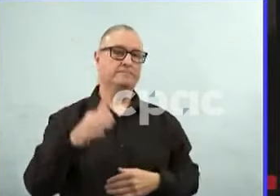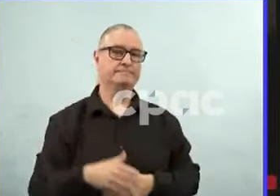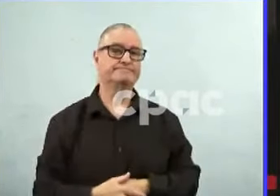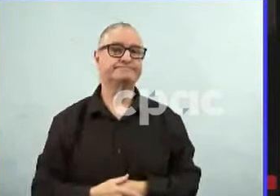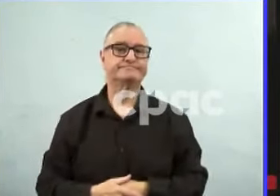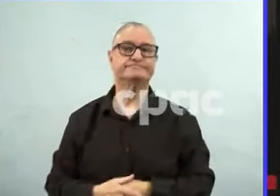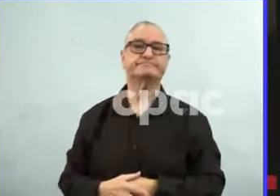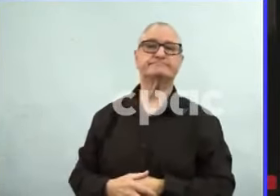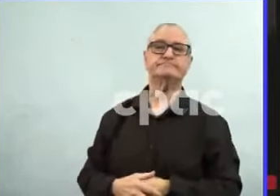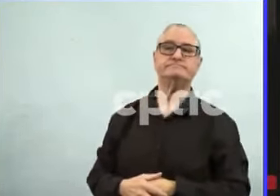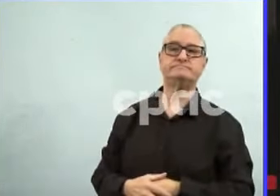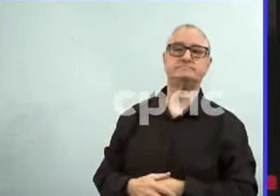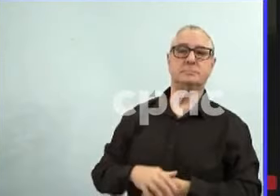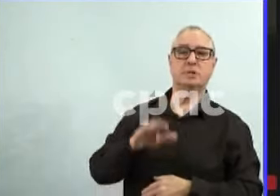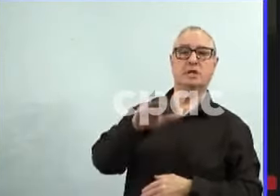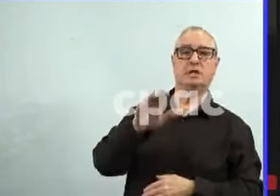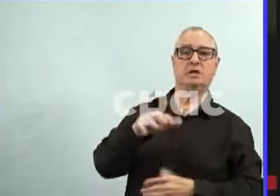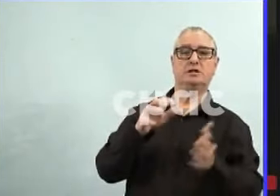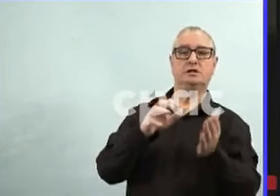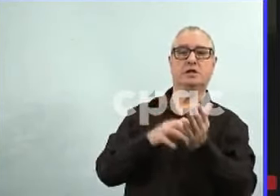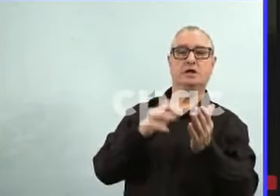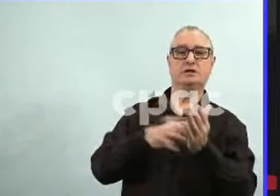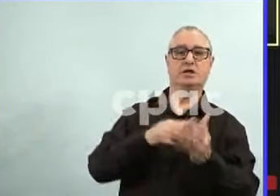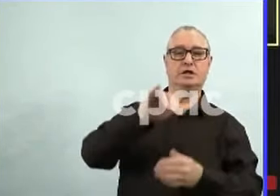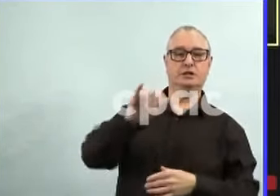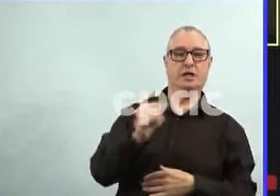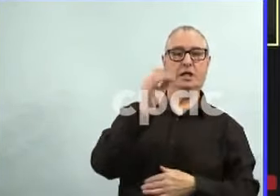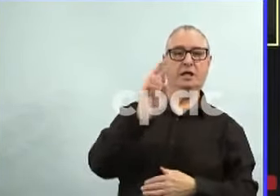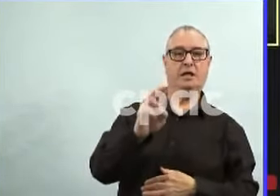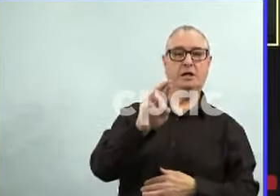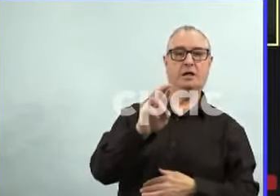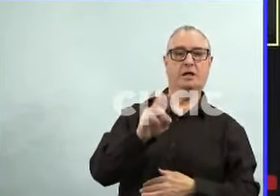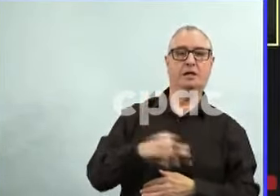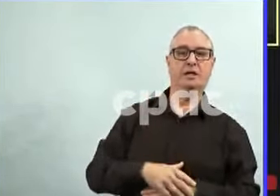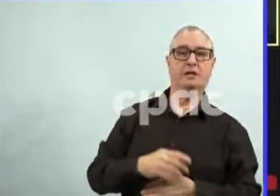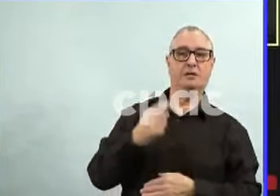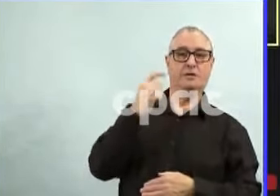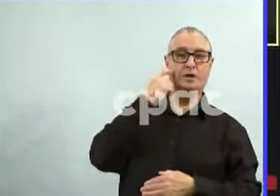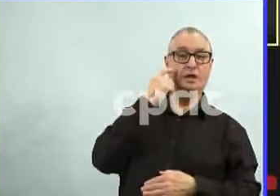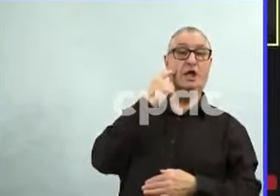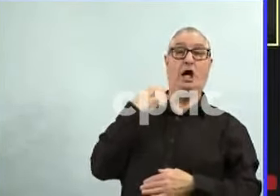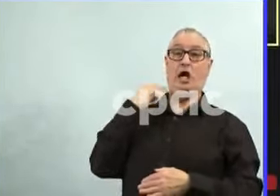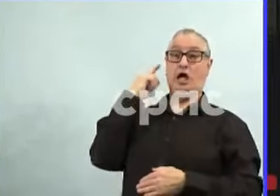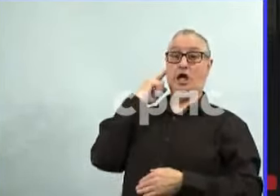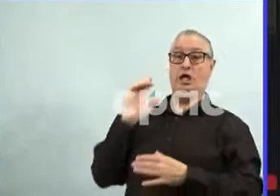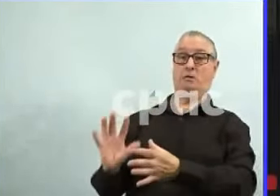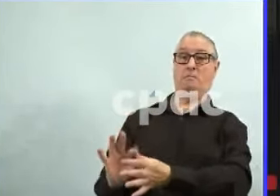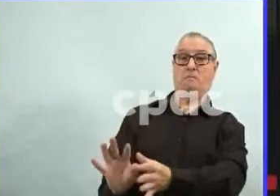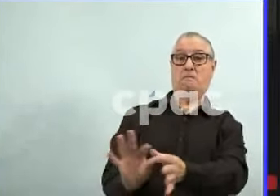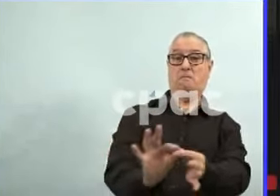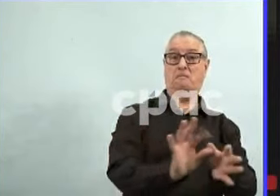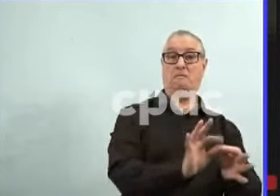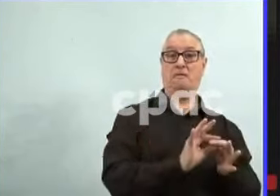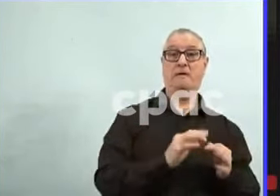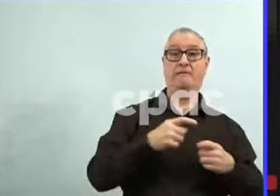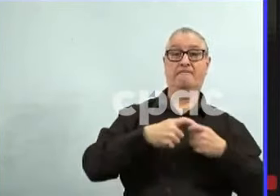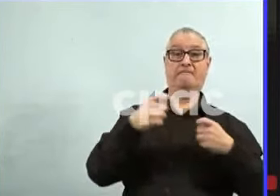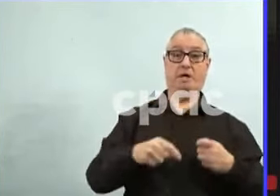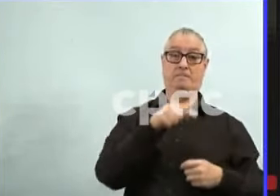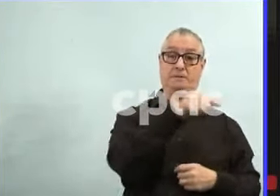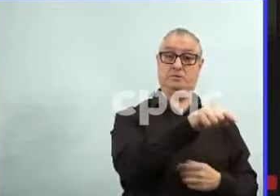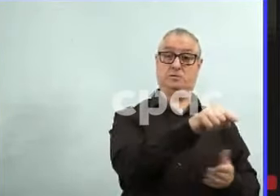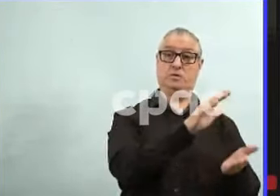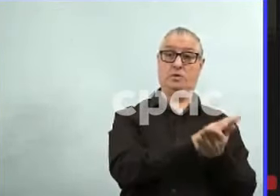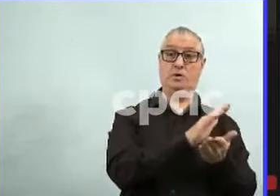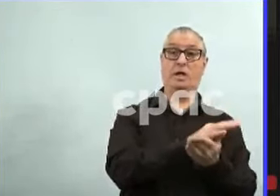Dr. Reimer, there's a news story today about students at a school in Winnipeg being harassed to take off their masks